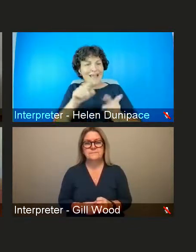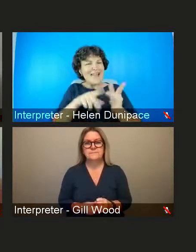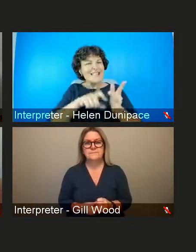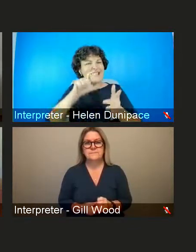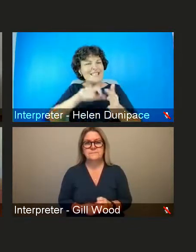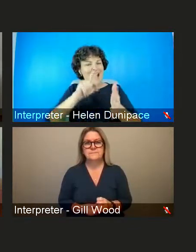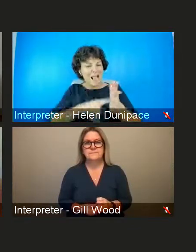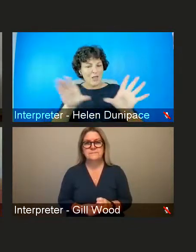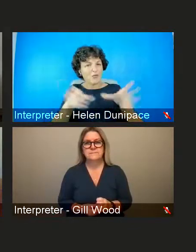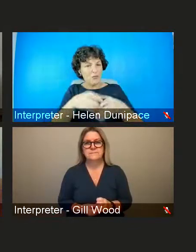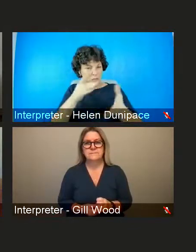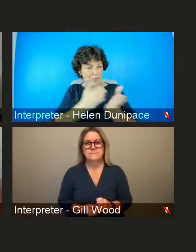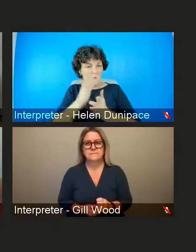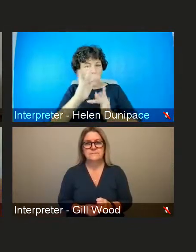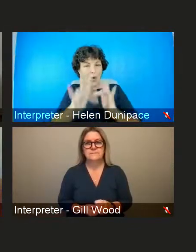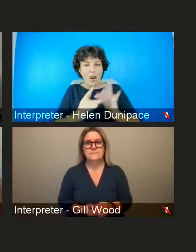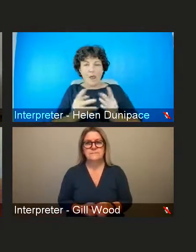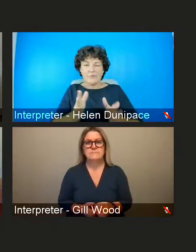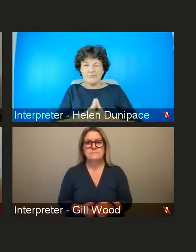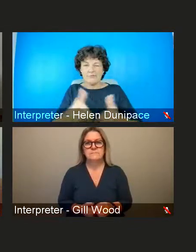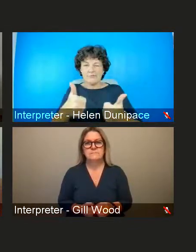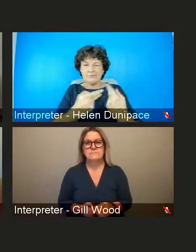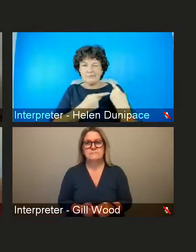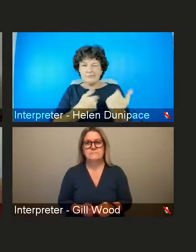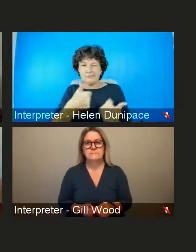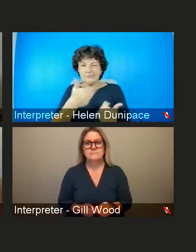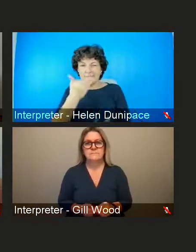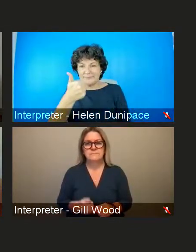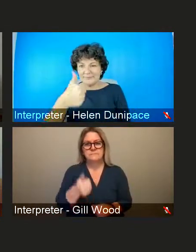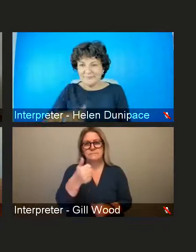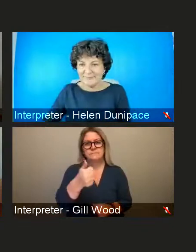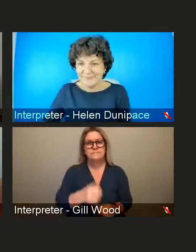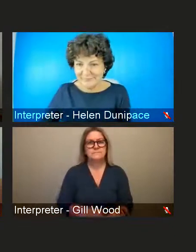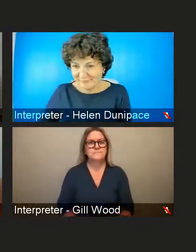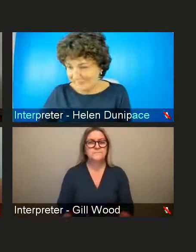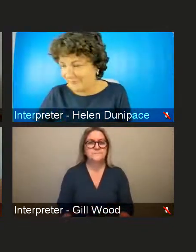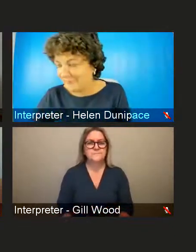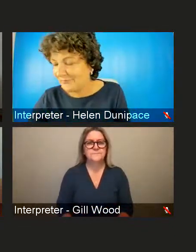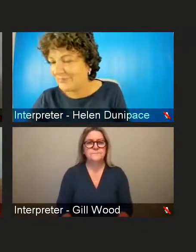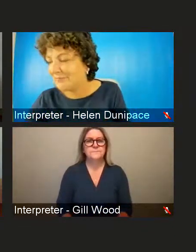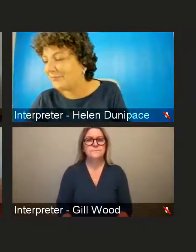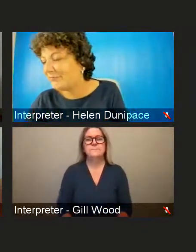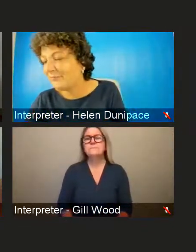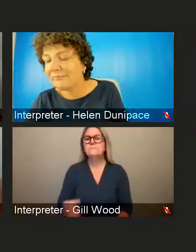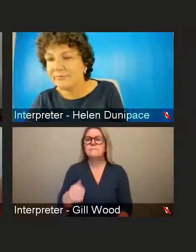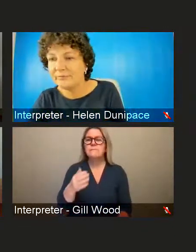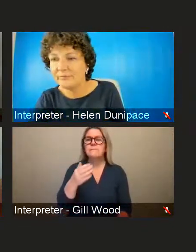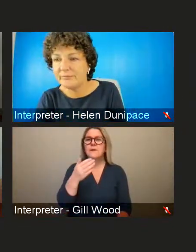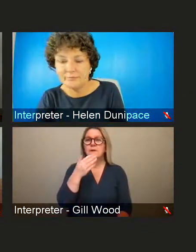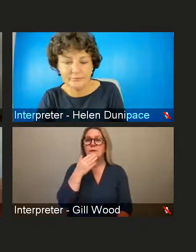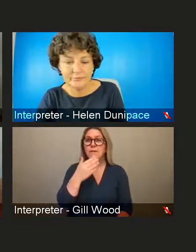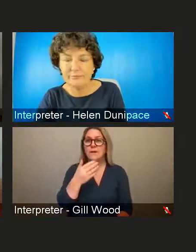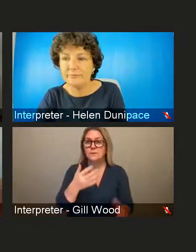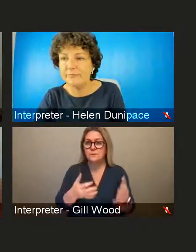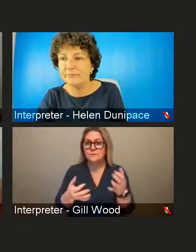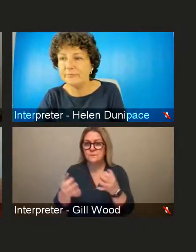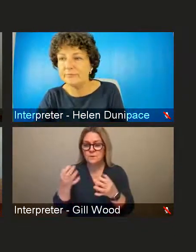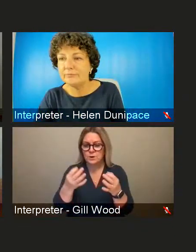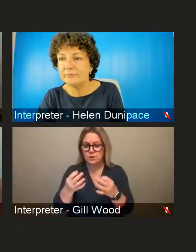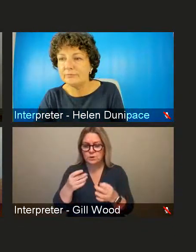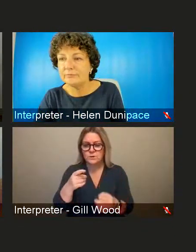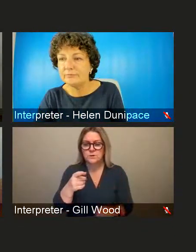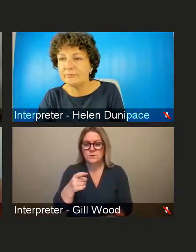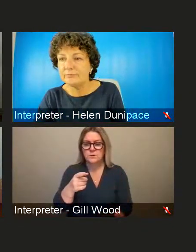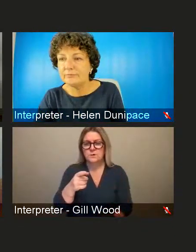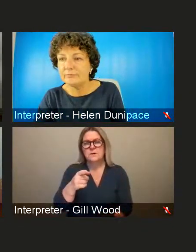um thanks the question em are we ready